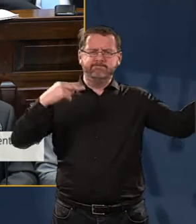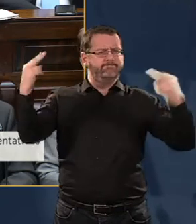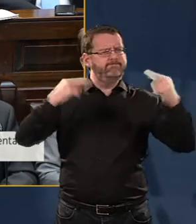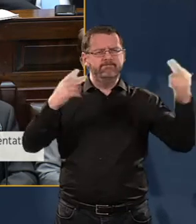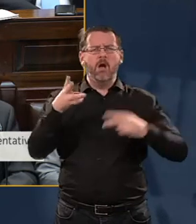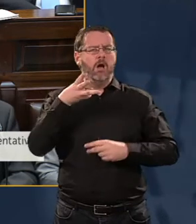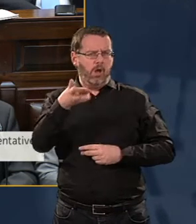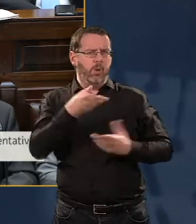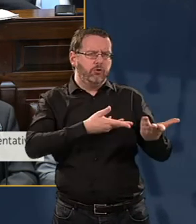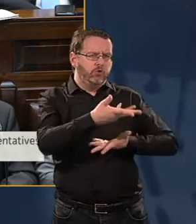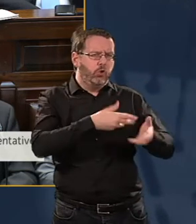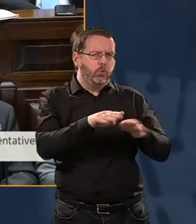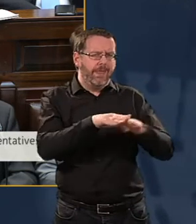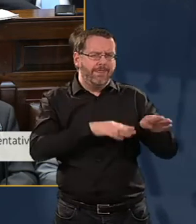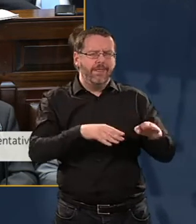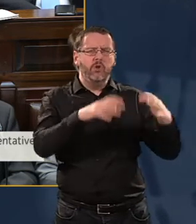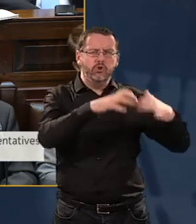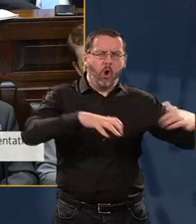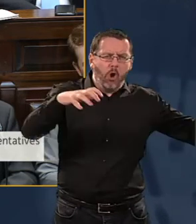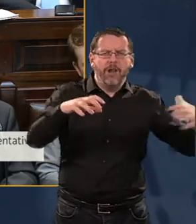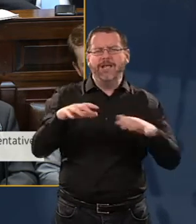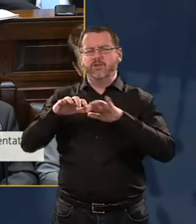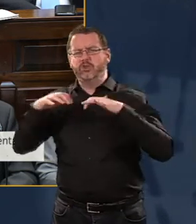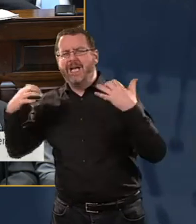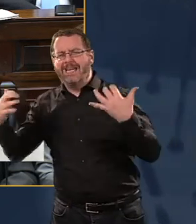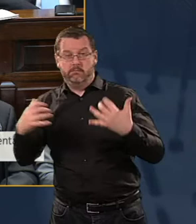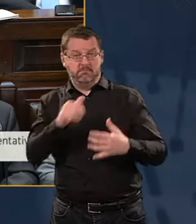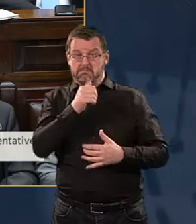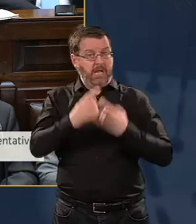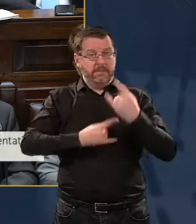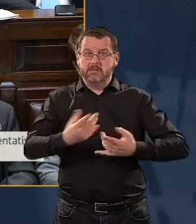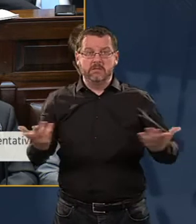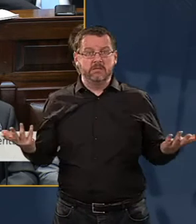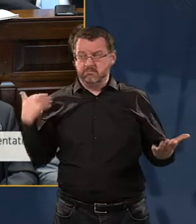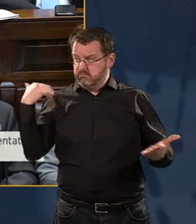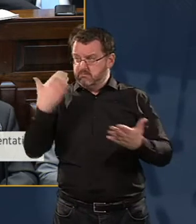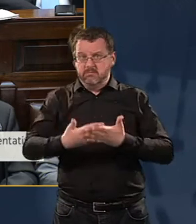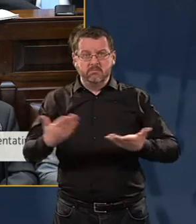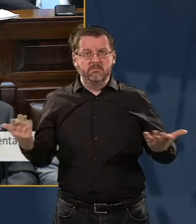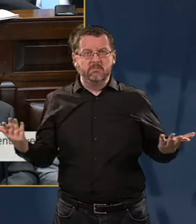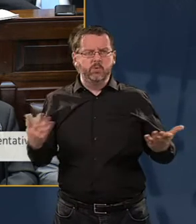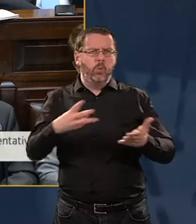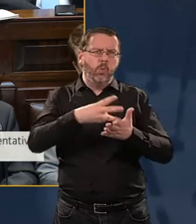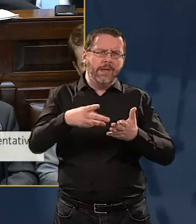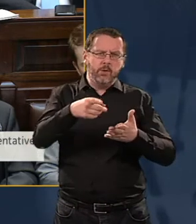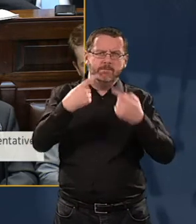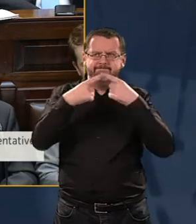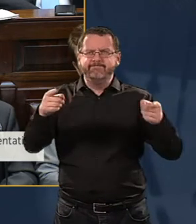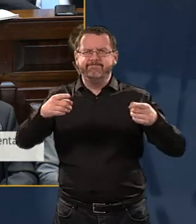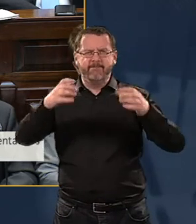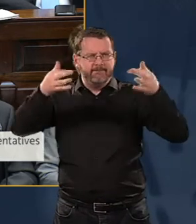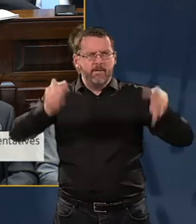consult with the Oireachtas on this matter, but that never happened. So can I ask when exactly will we have clarity